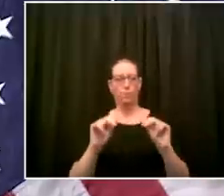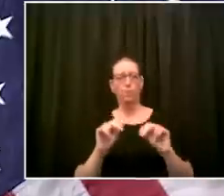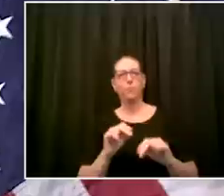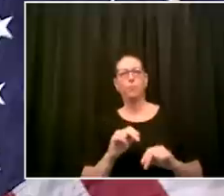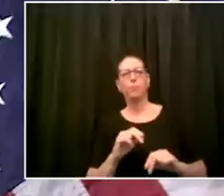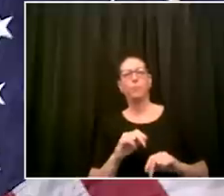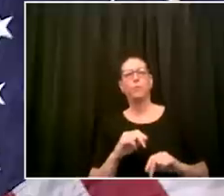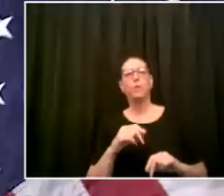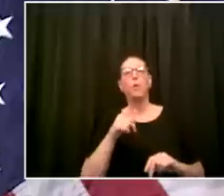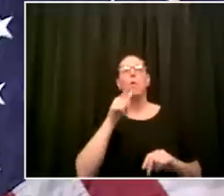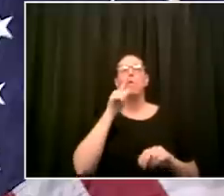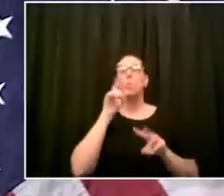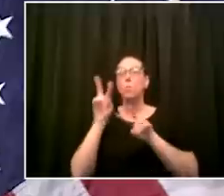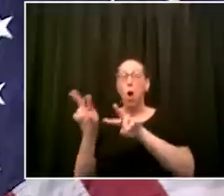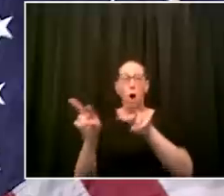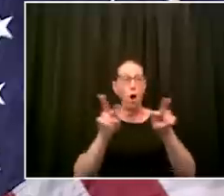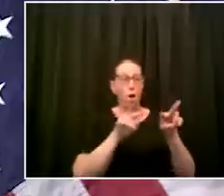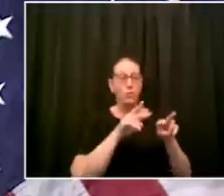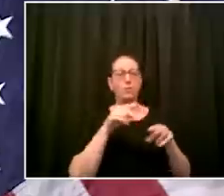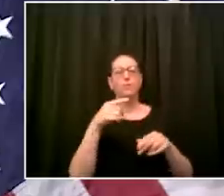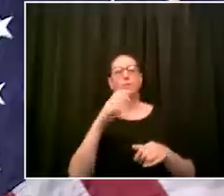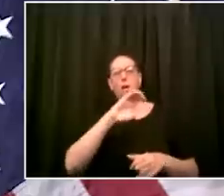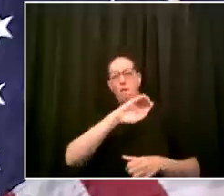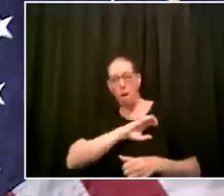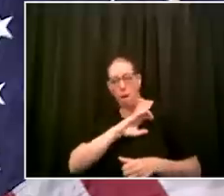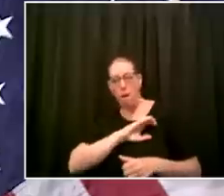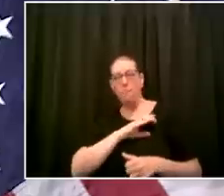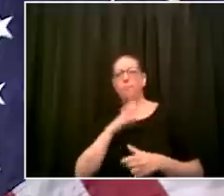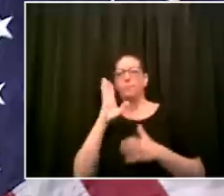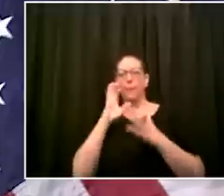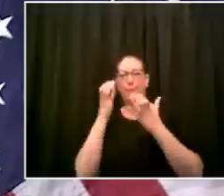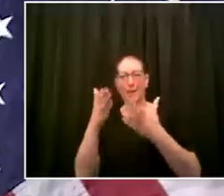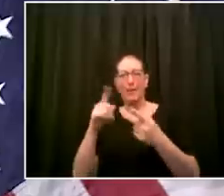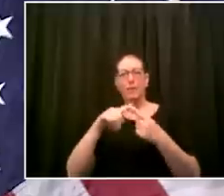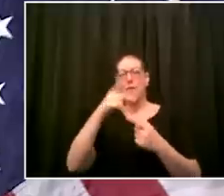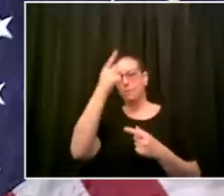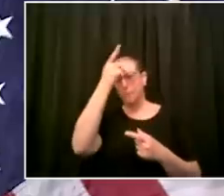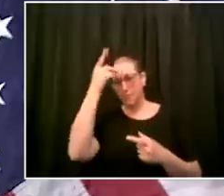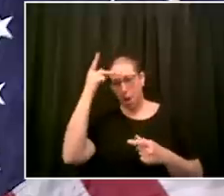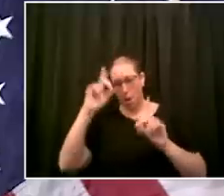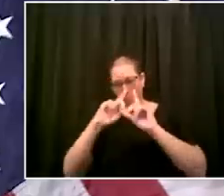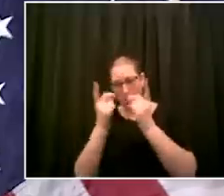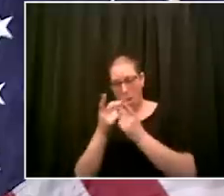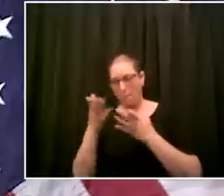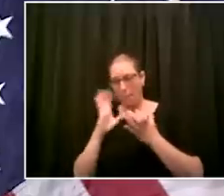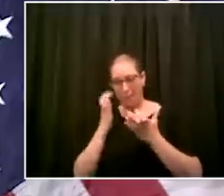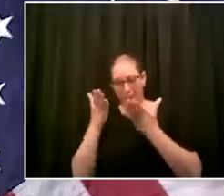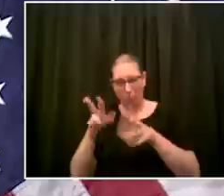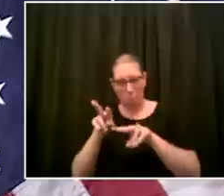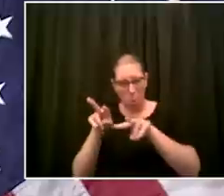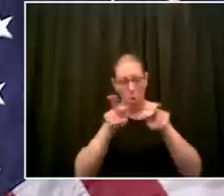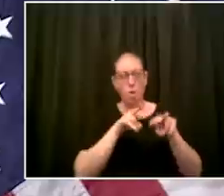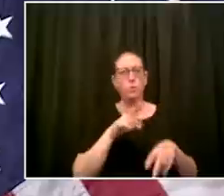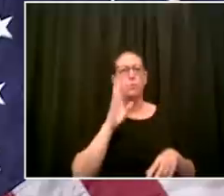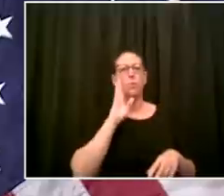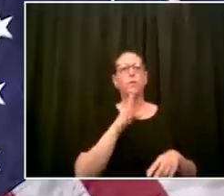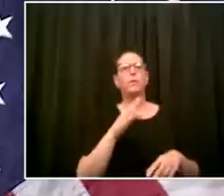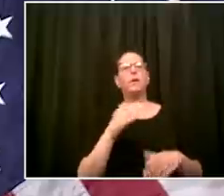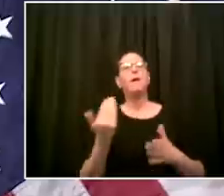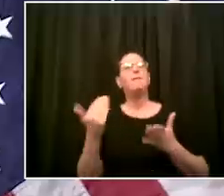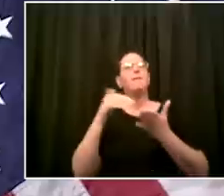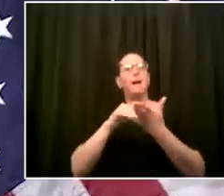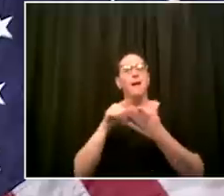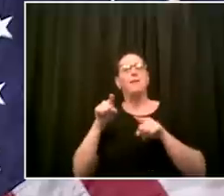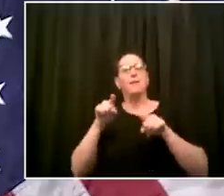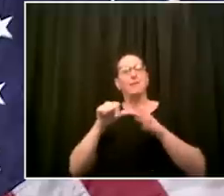obviously first and foremost to help make everyone remember don't go in the water not supposed to go in the water it's a dangerous situation